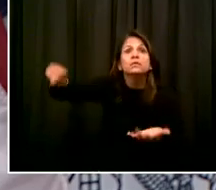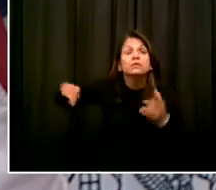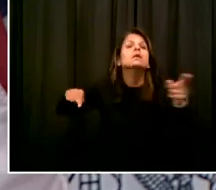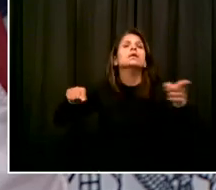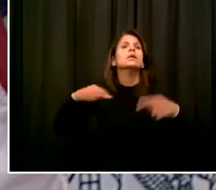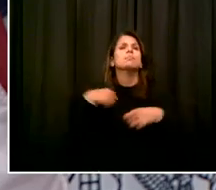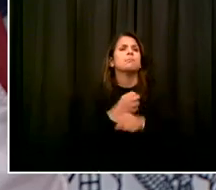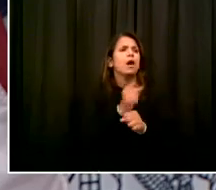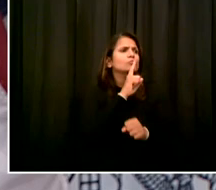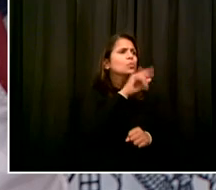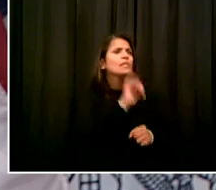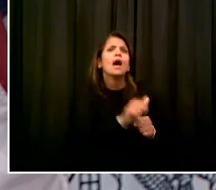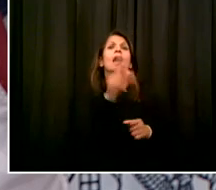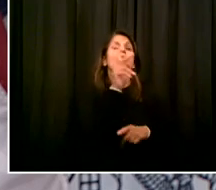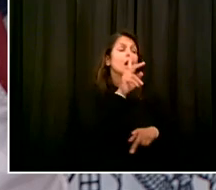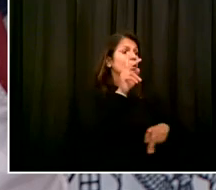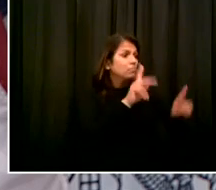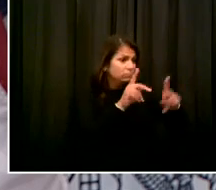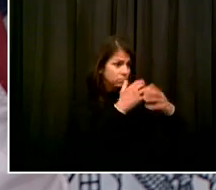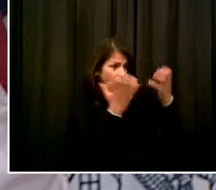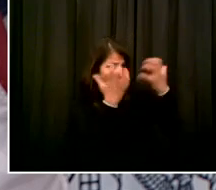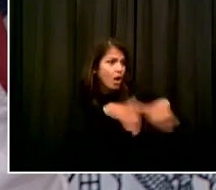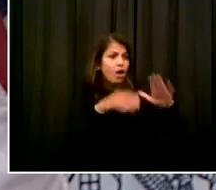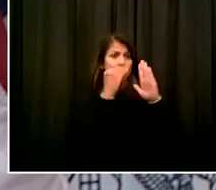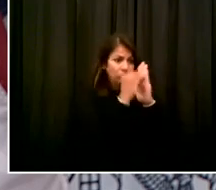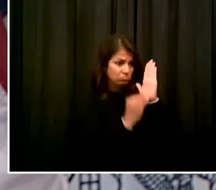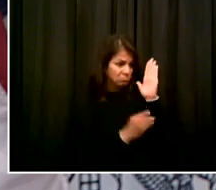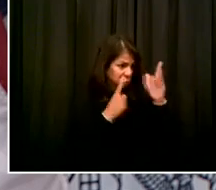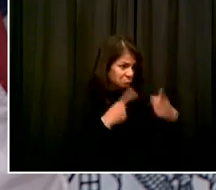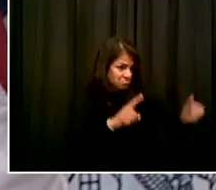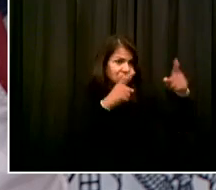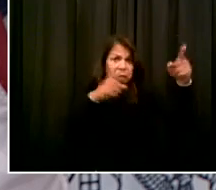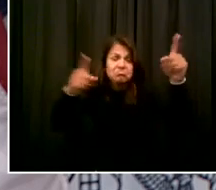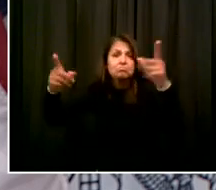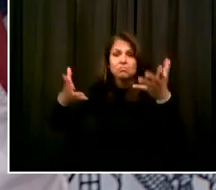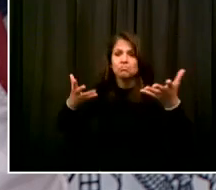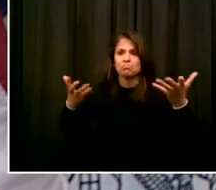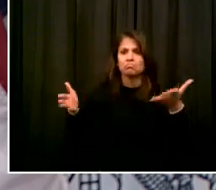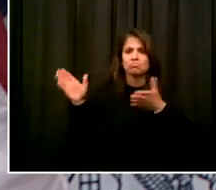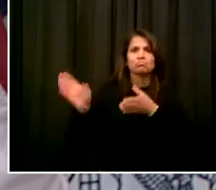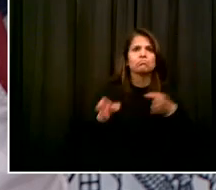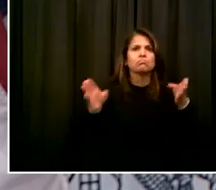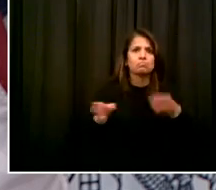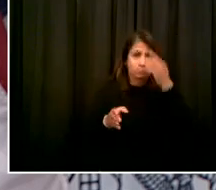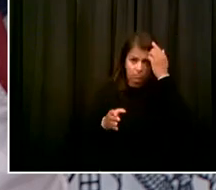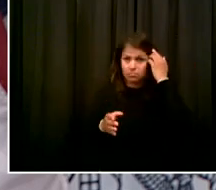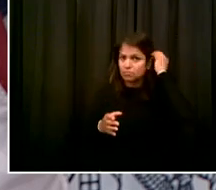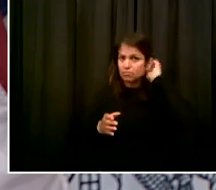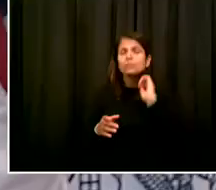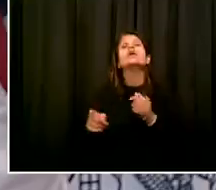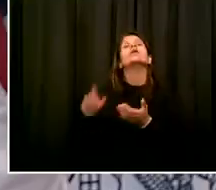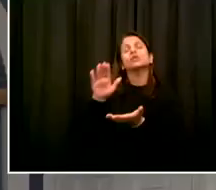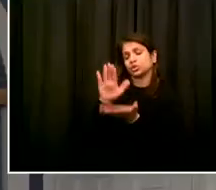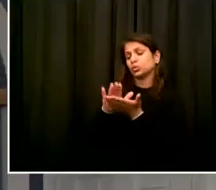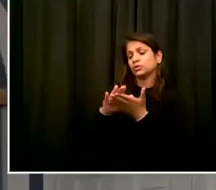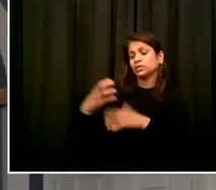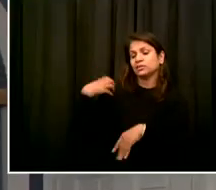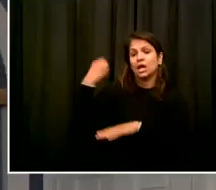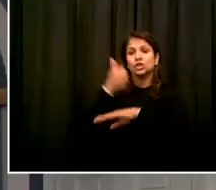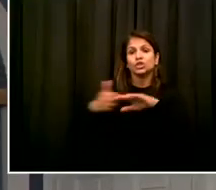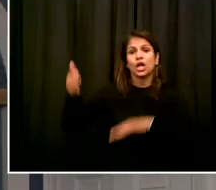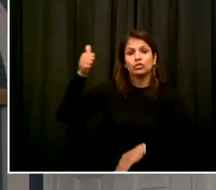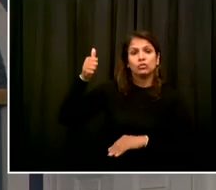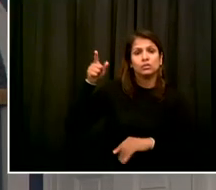and other great partners. And here to tell you about the support we're getting for this initiative, our Chancellor, Richard Carranza.